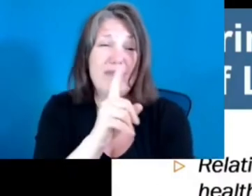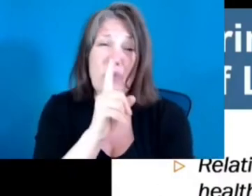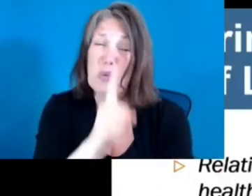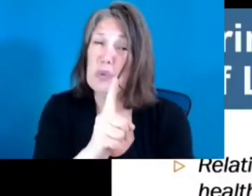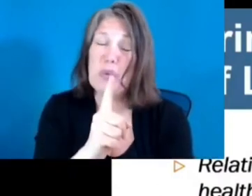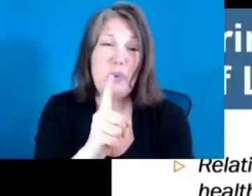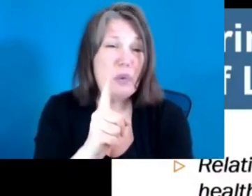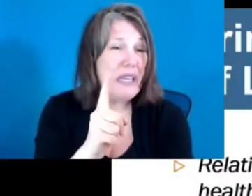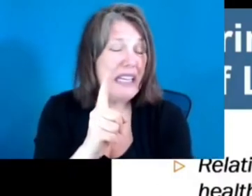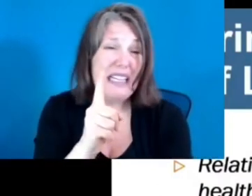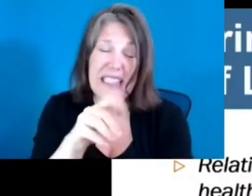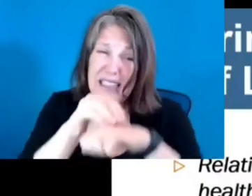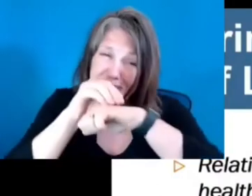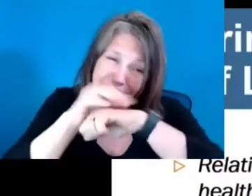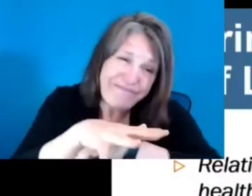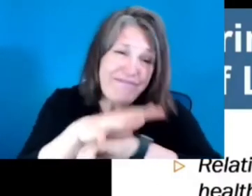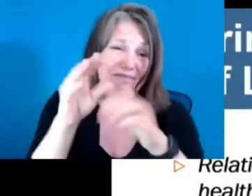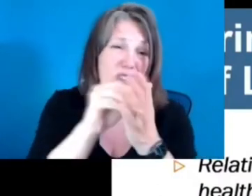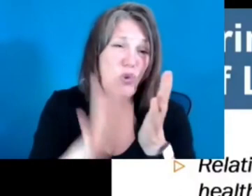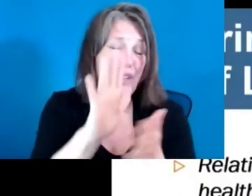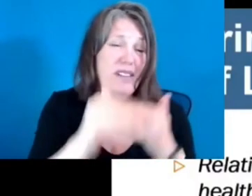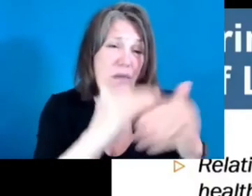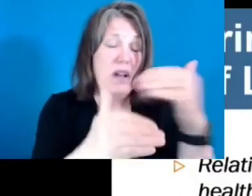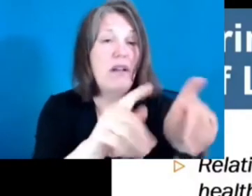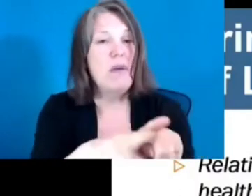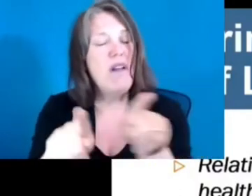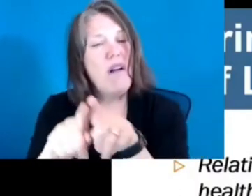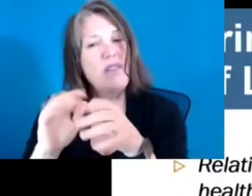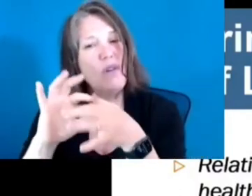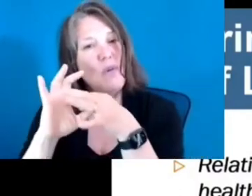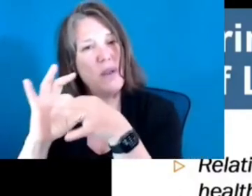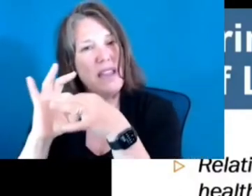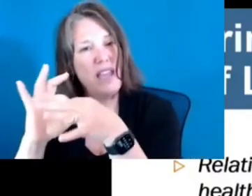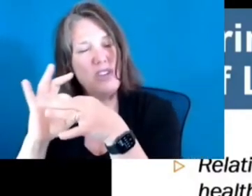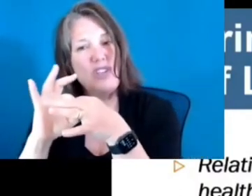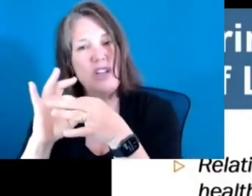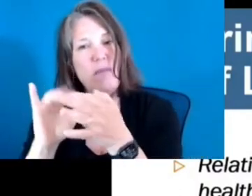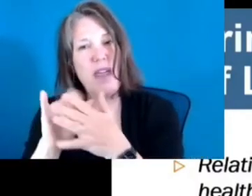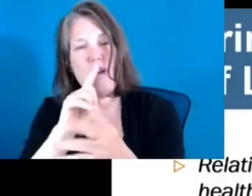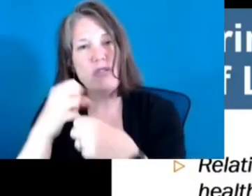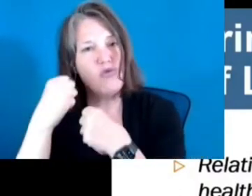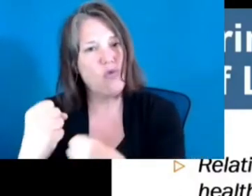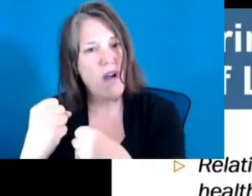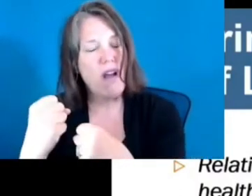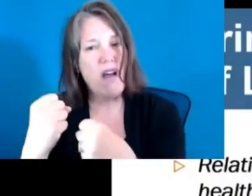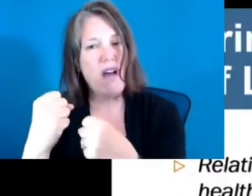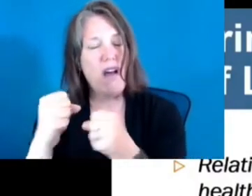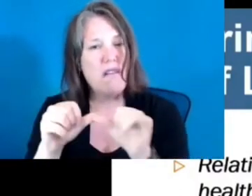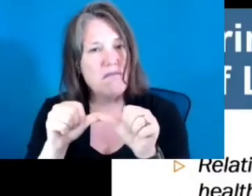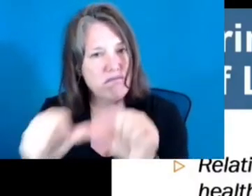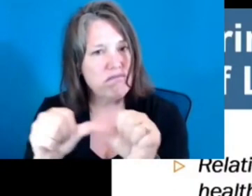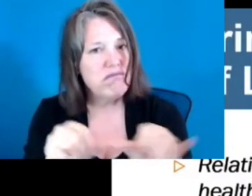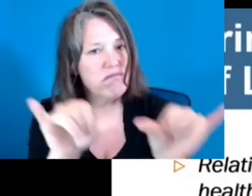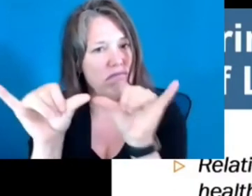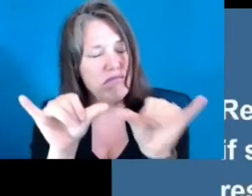that are strong and consistent are also part of the healing process that allows